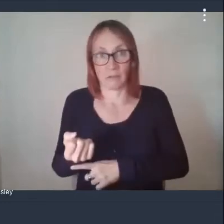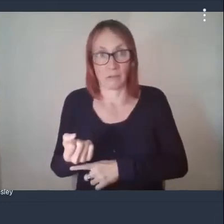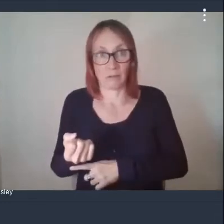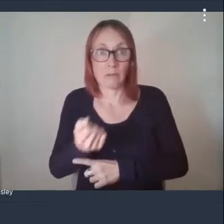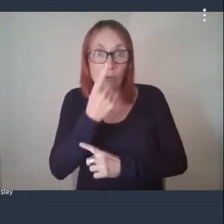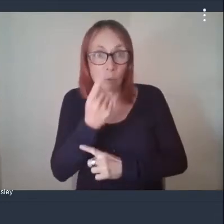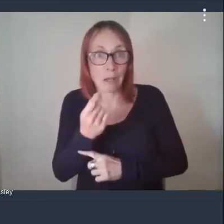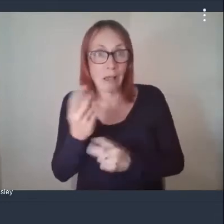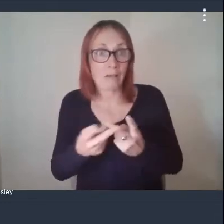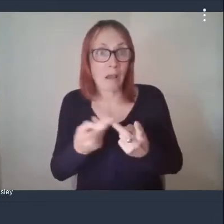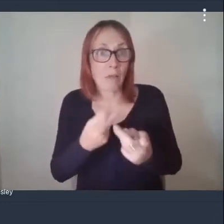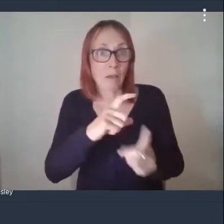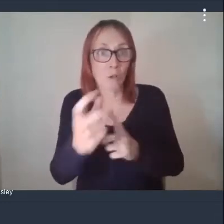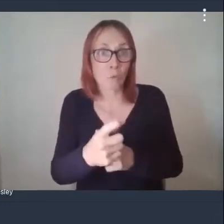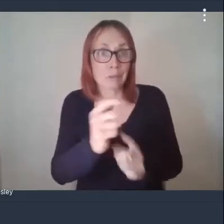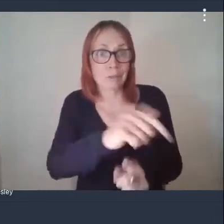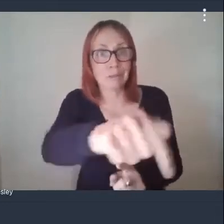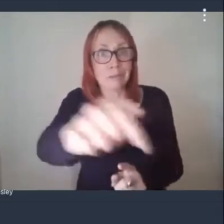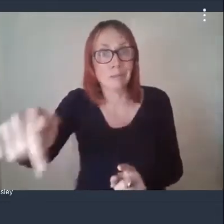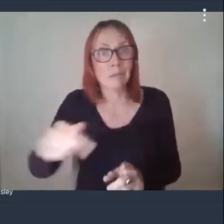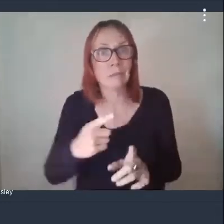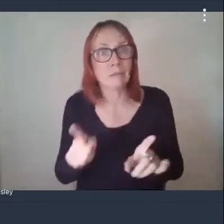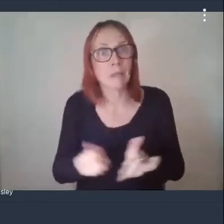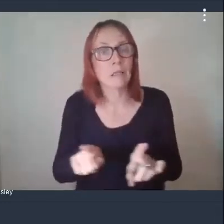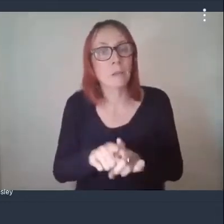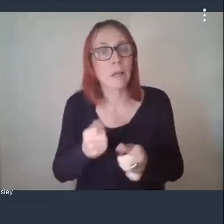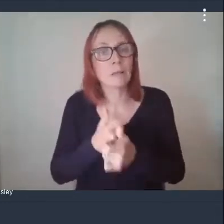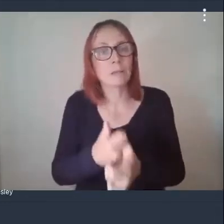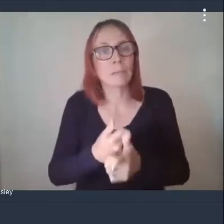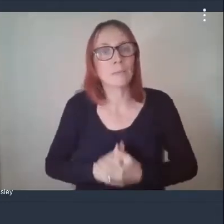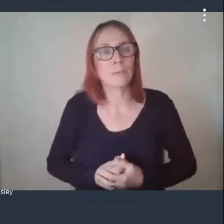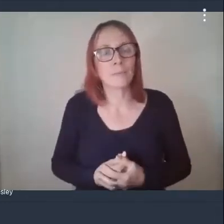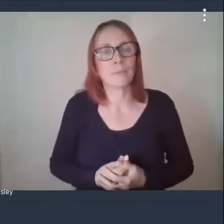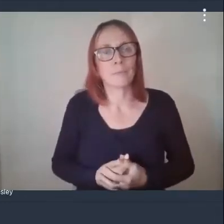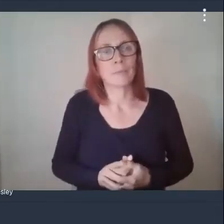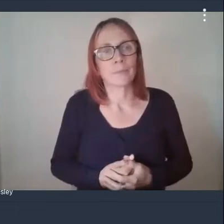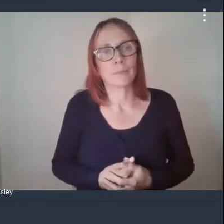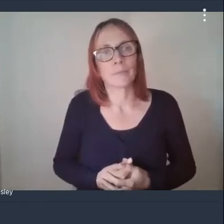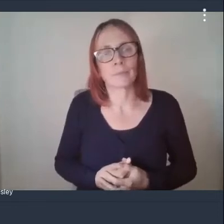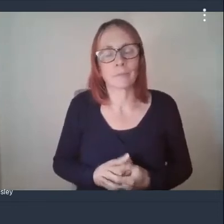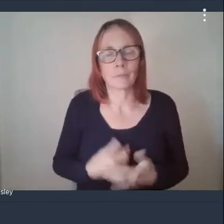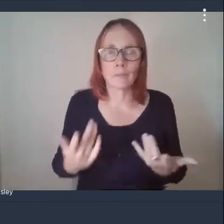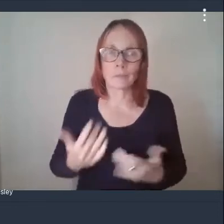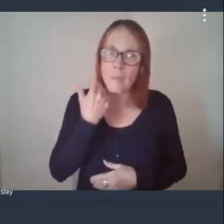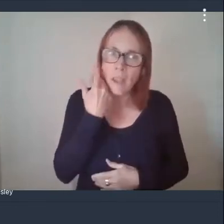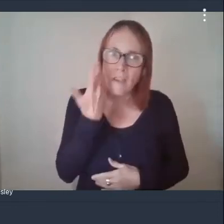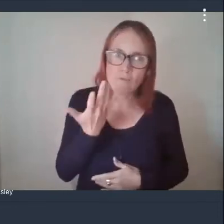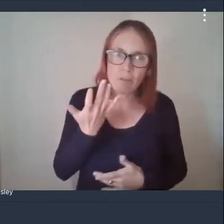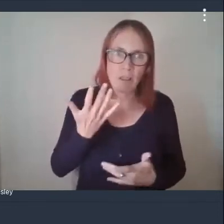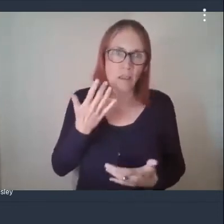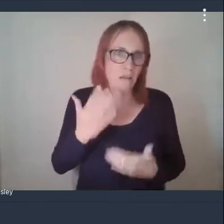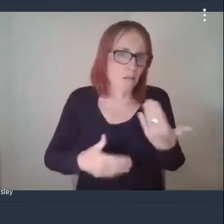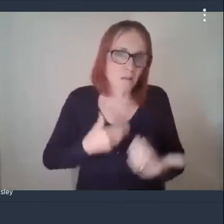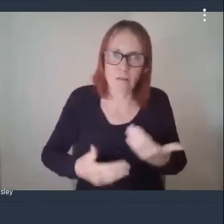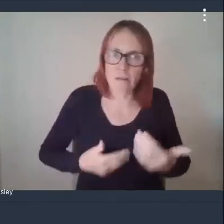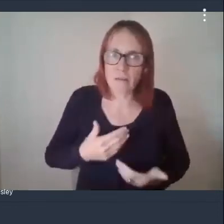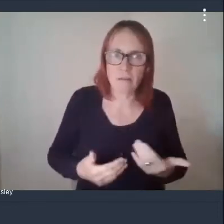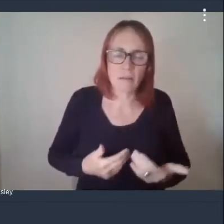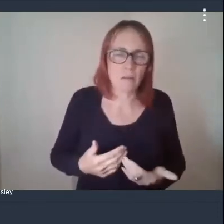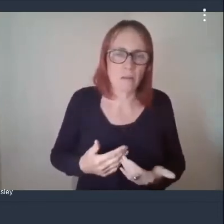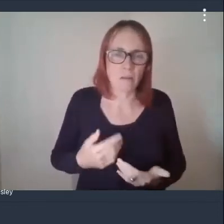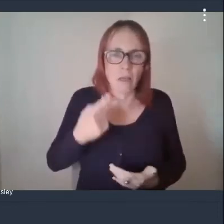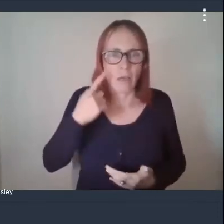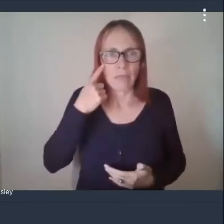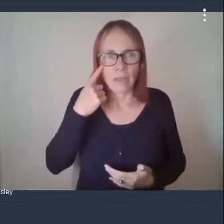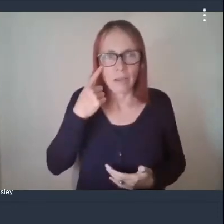so there's that element to it and looking at the the day-to-day operations i think the fact that we've